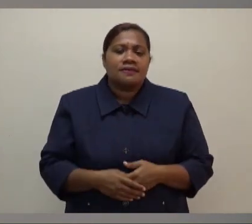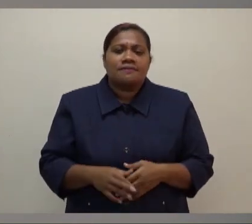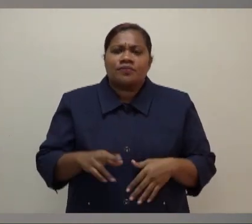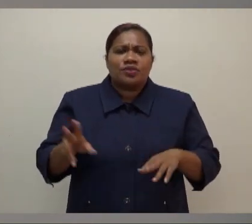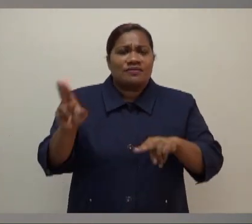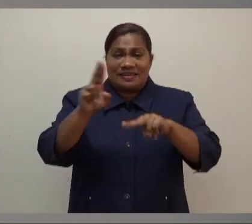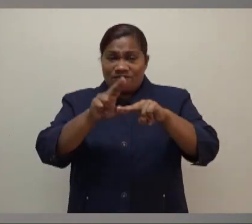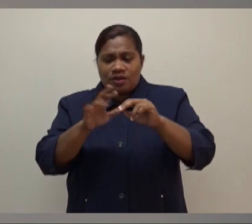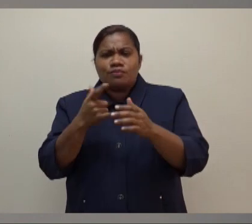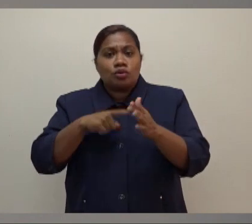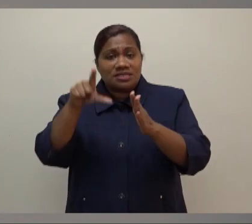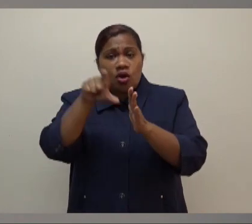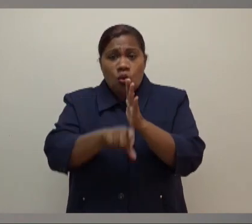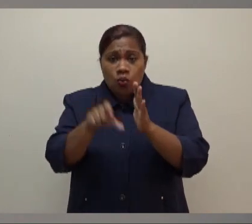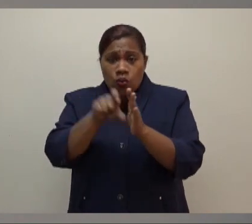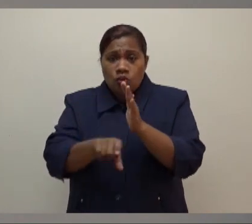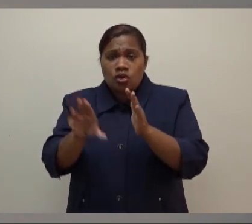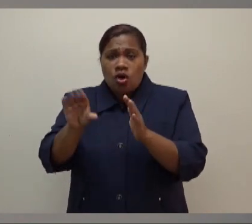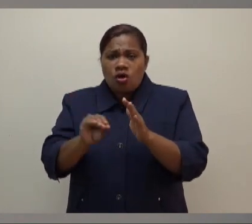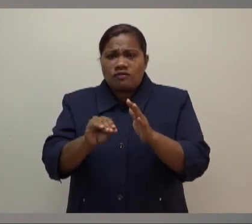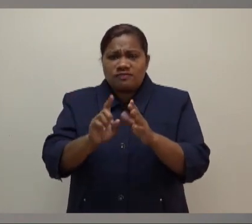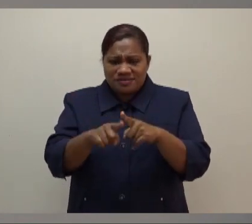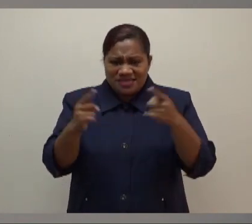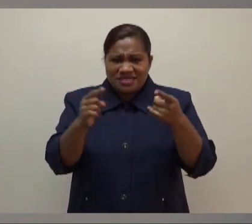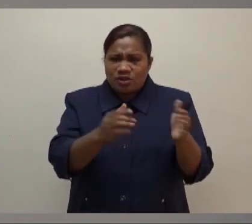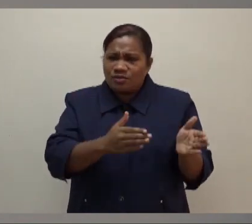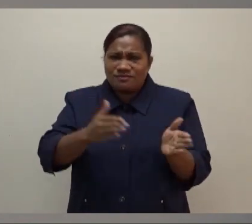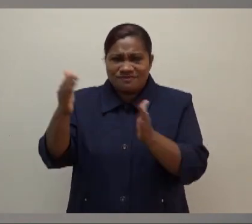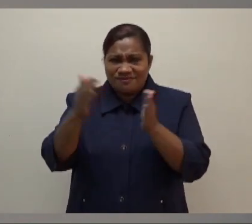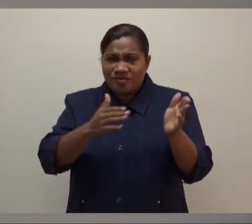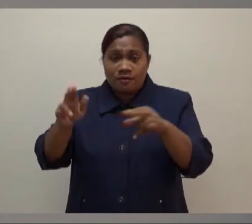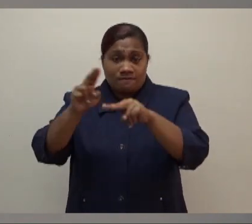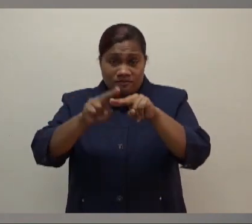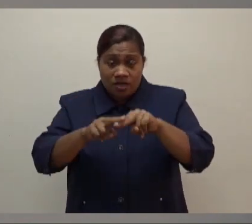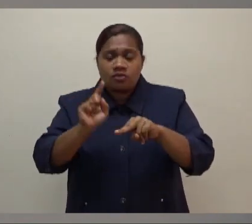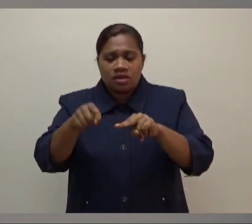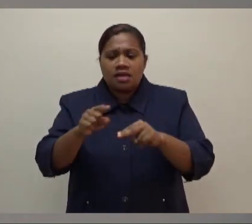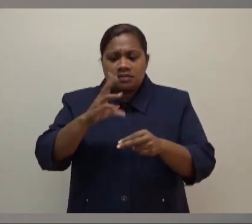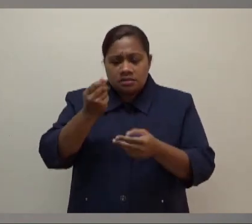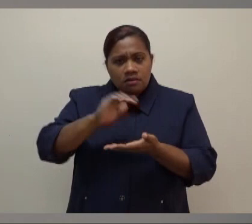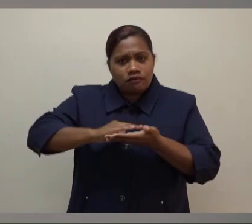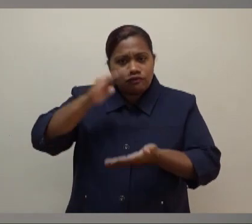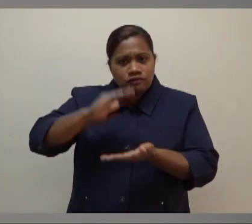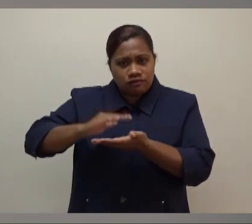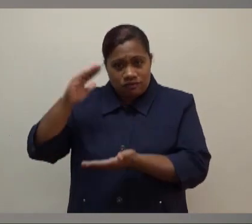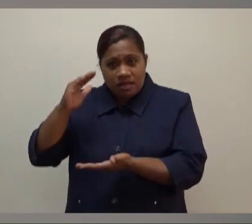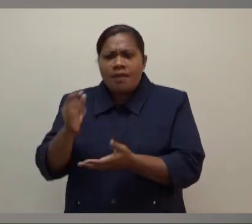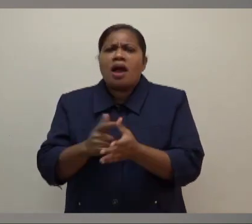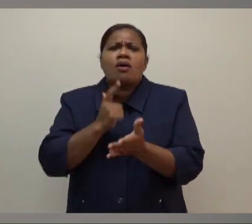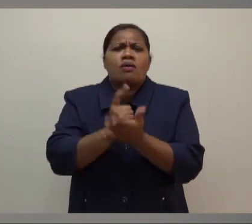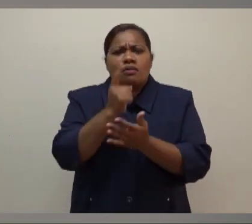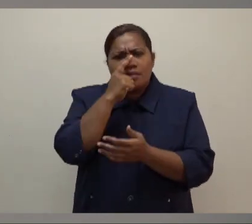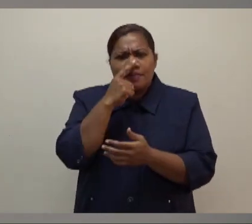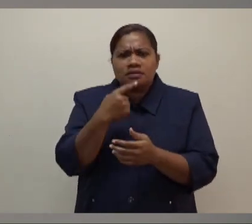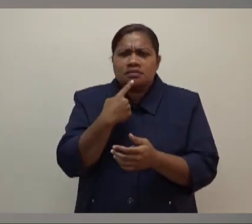As you know, the cost of freight globally has increased quite significantly. As we've said in earlier statements, a lot of people talk about, you know, the cost